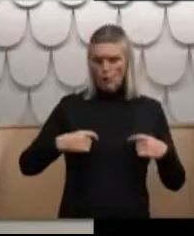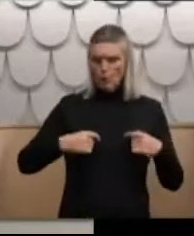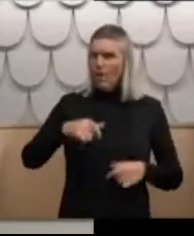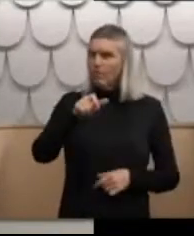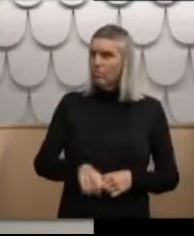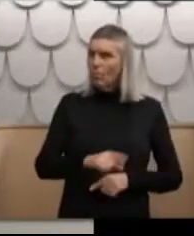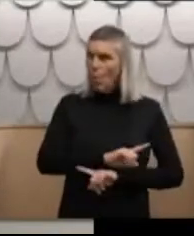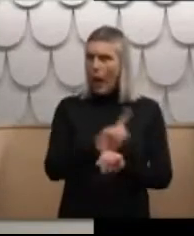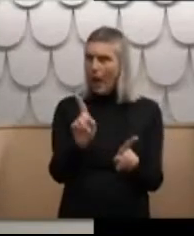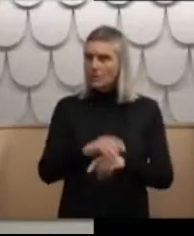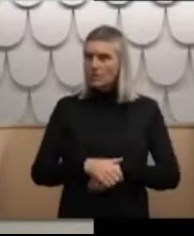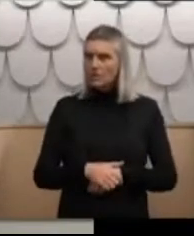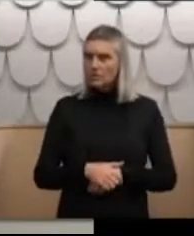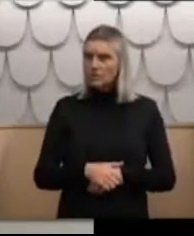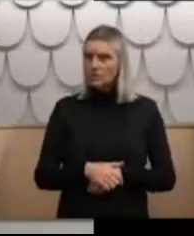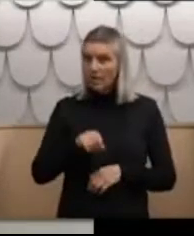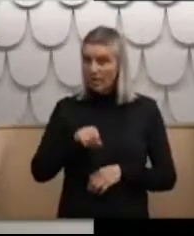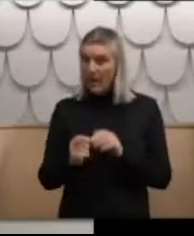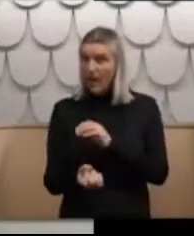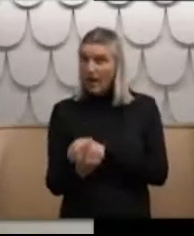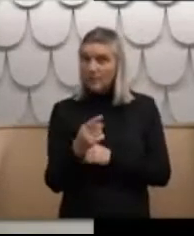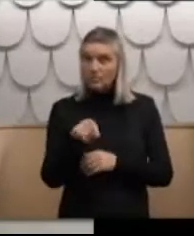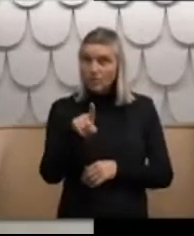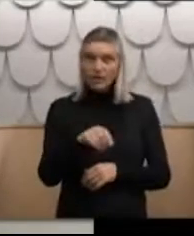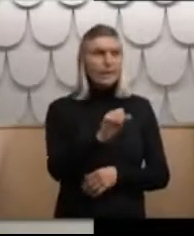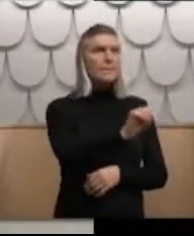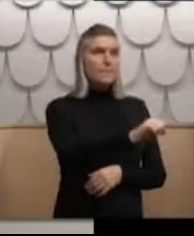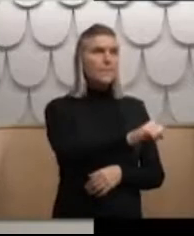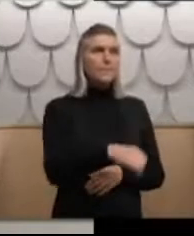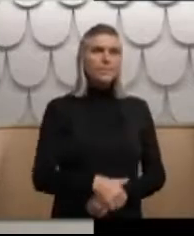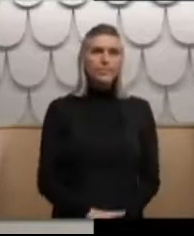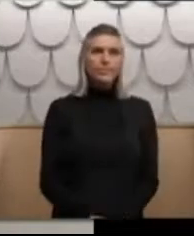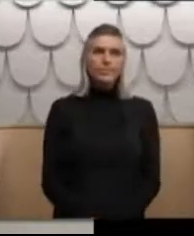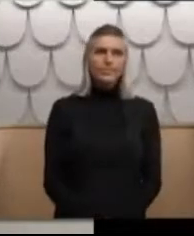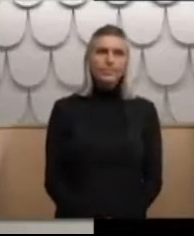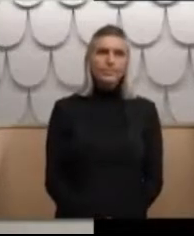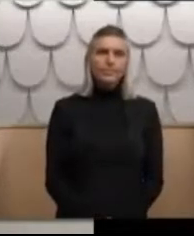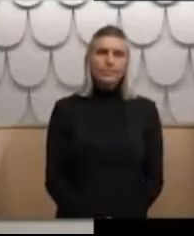wouldn't allow that? That's what happened? Mm-hm. Thank I was going to agree with that.